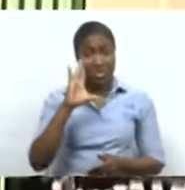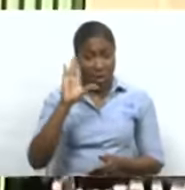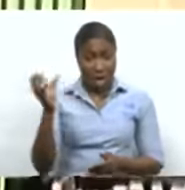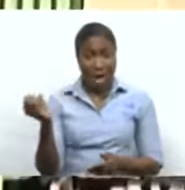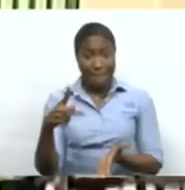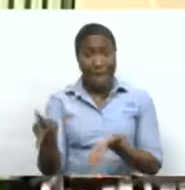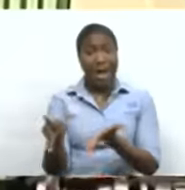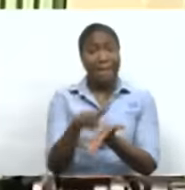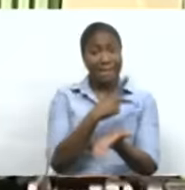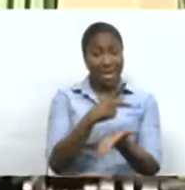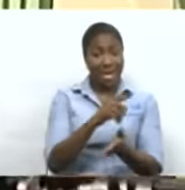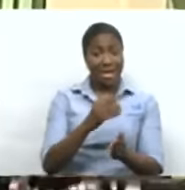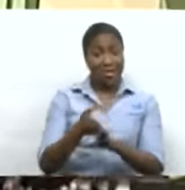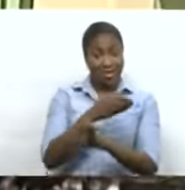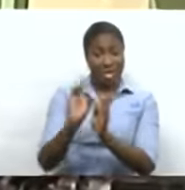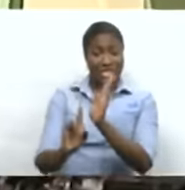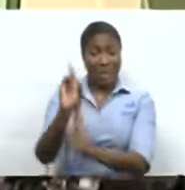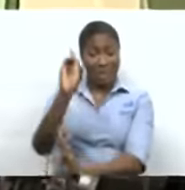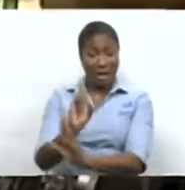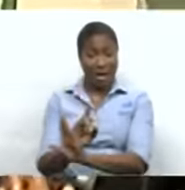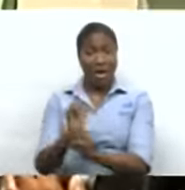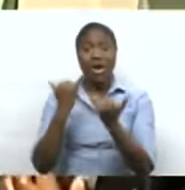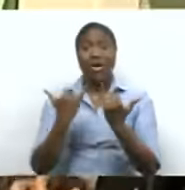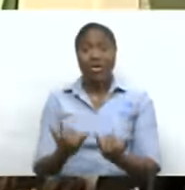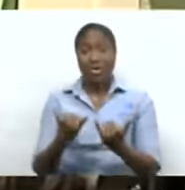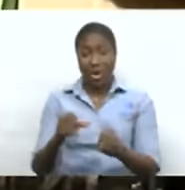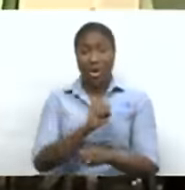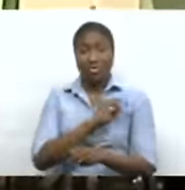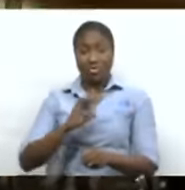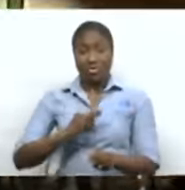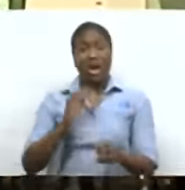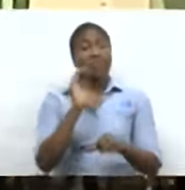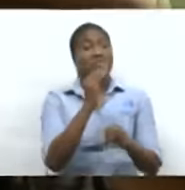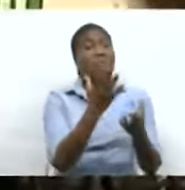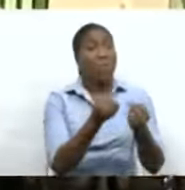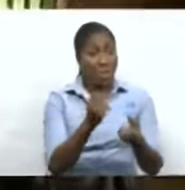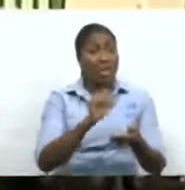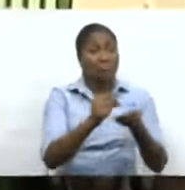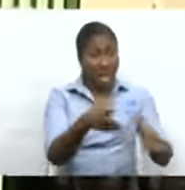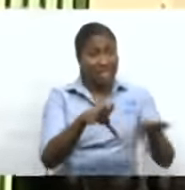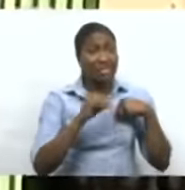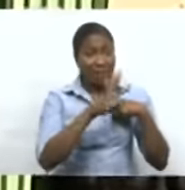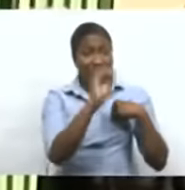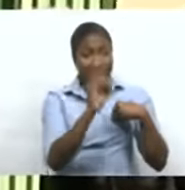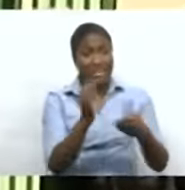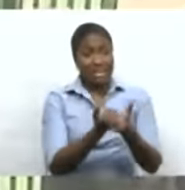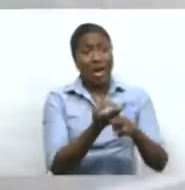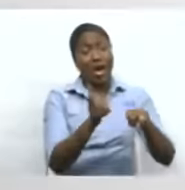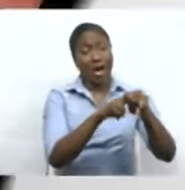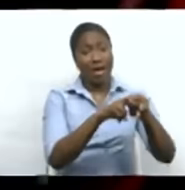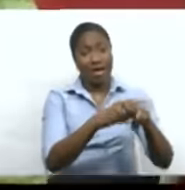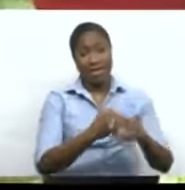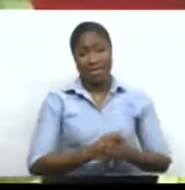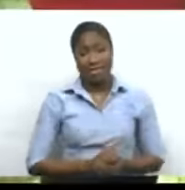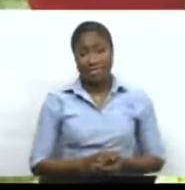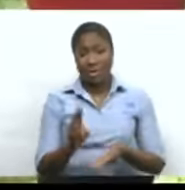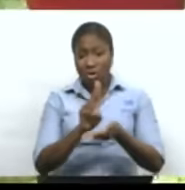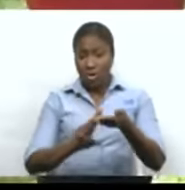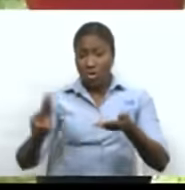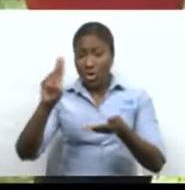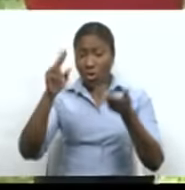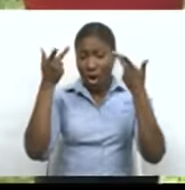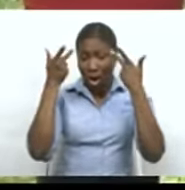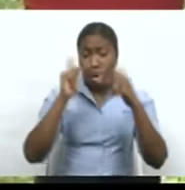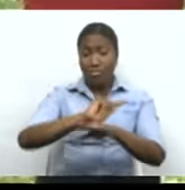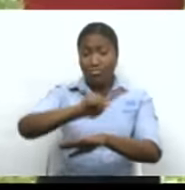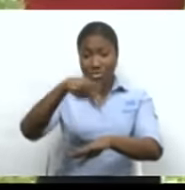by December, dozens of PSA members are calling on the union to sign off on the 4% wage increase. UE principal jumps